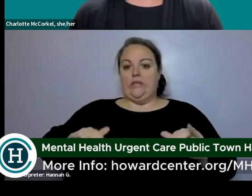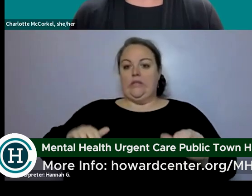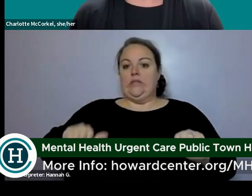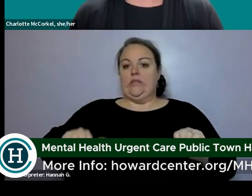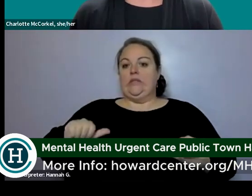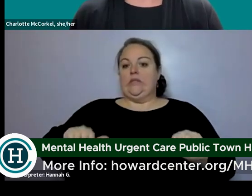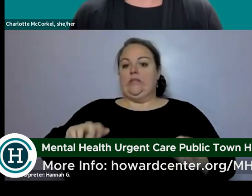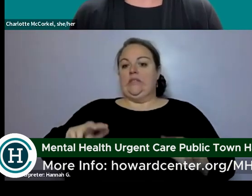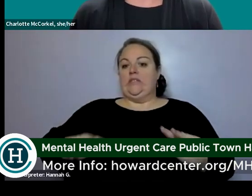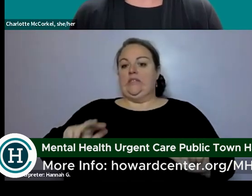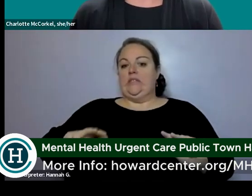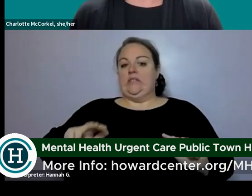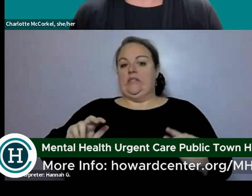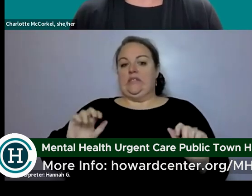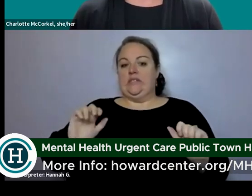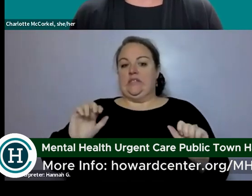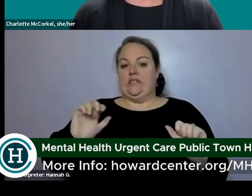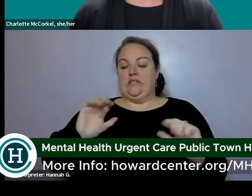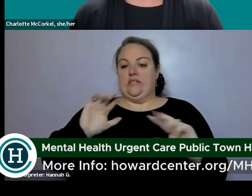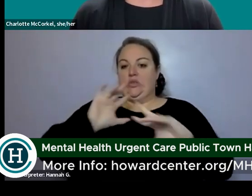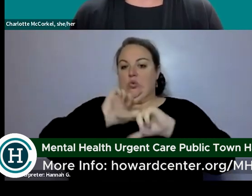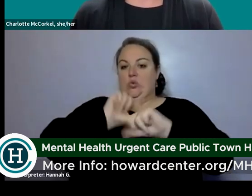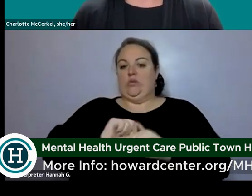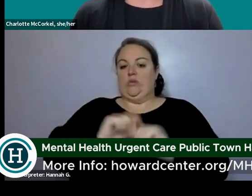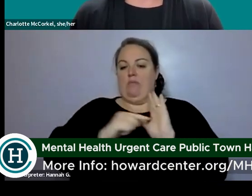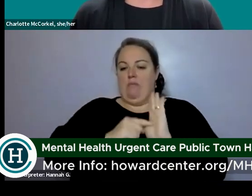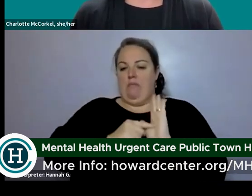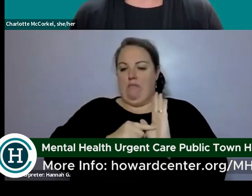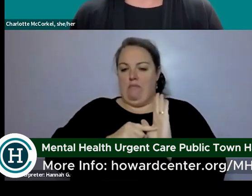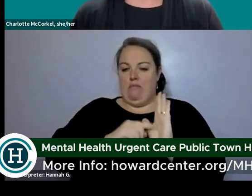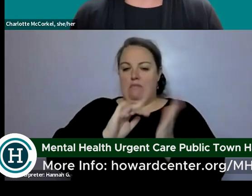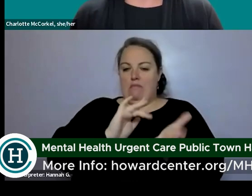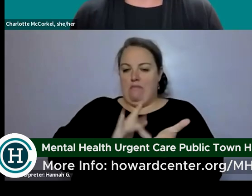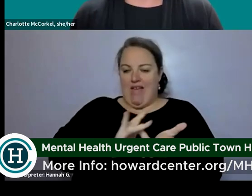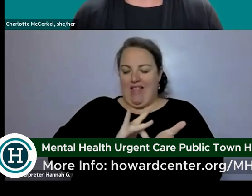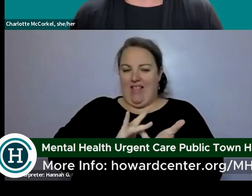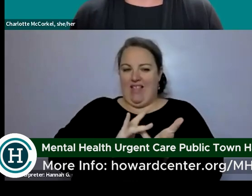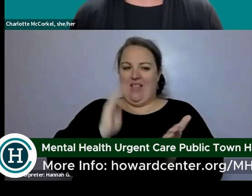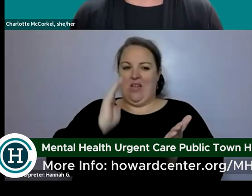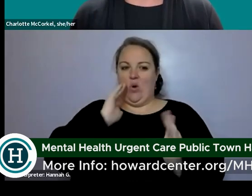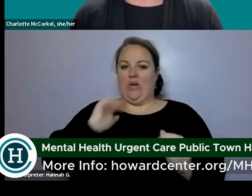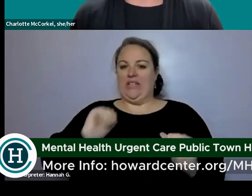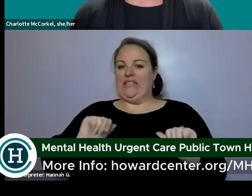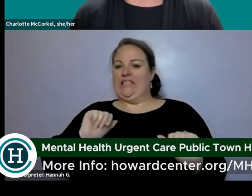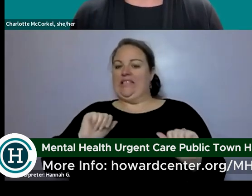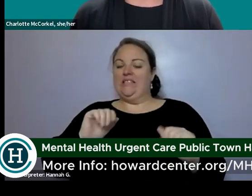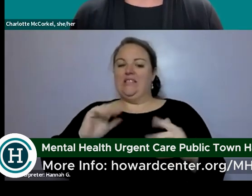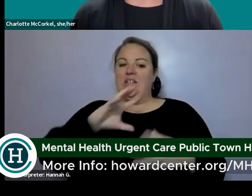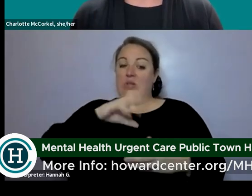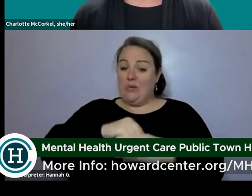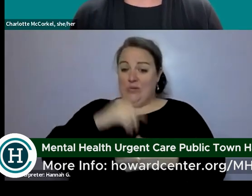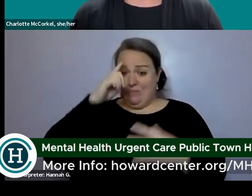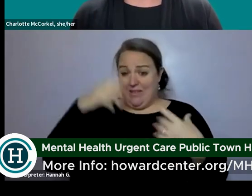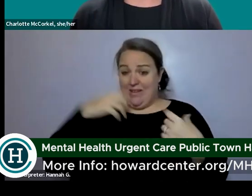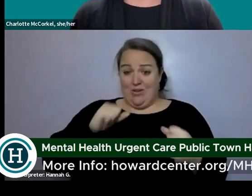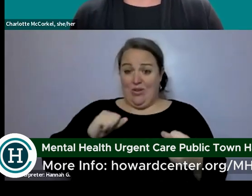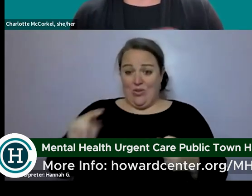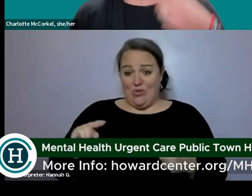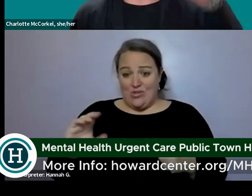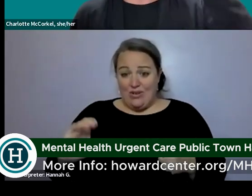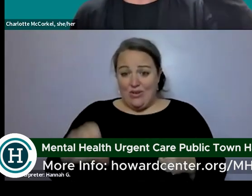in quotes and that means medical model provider types and this includes a mental health urgent care